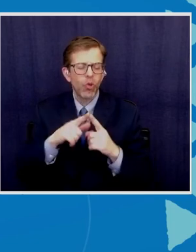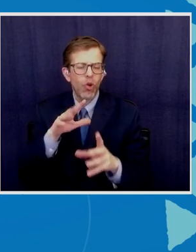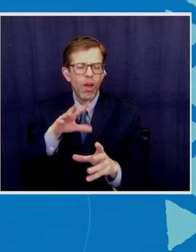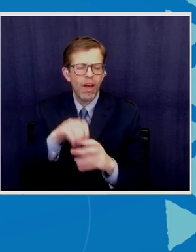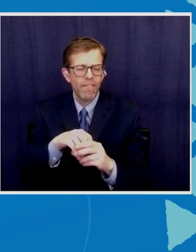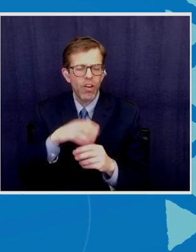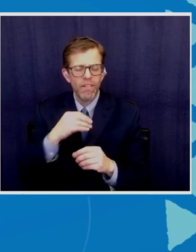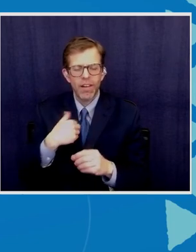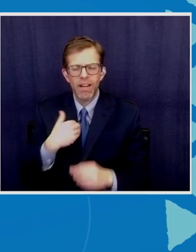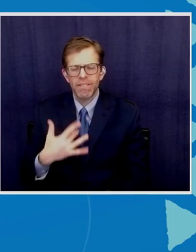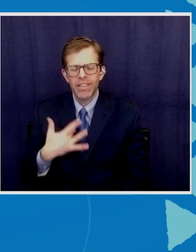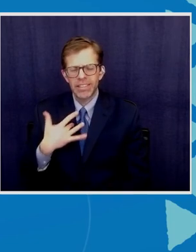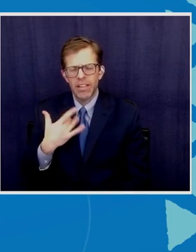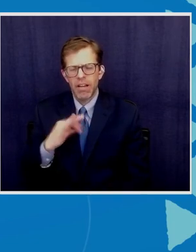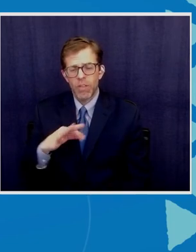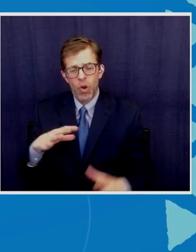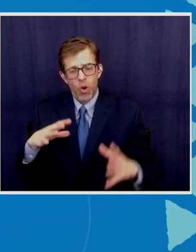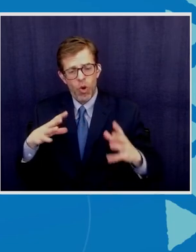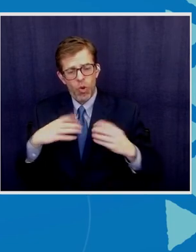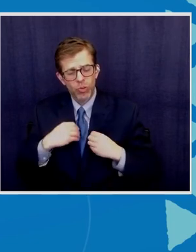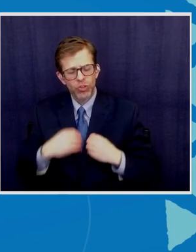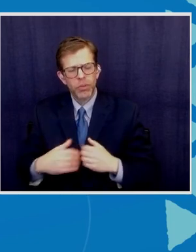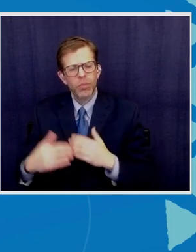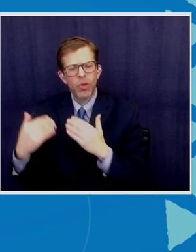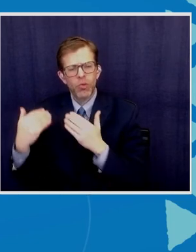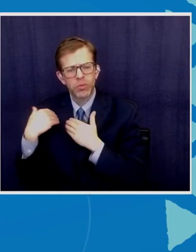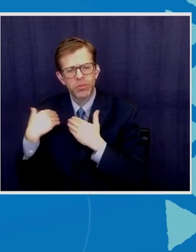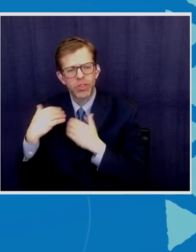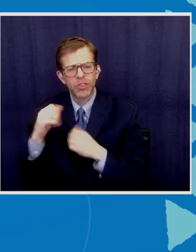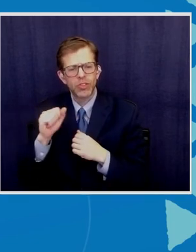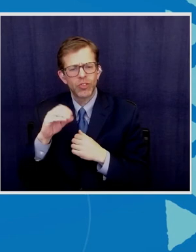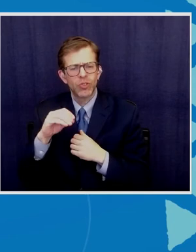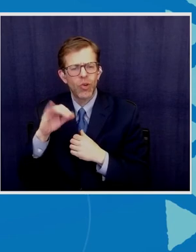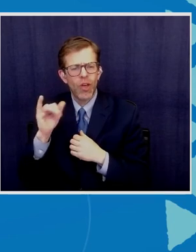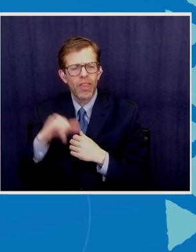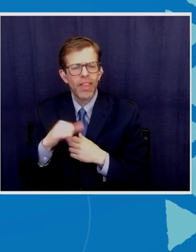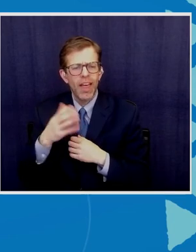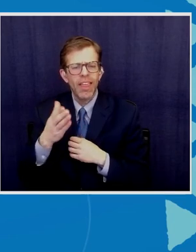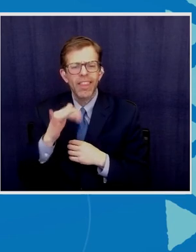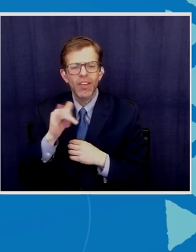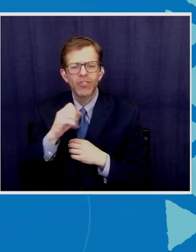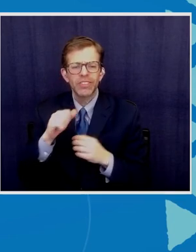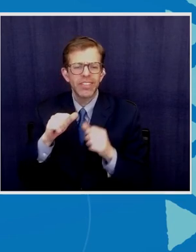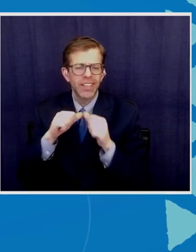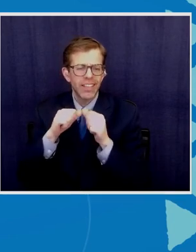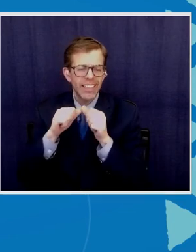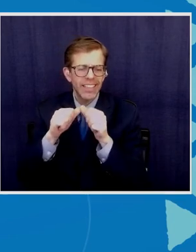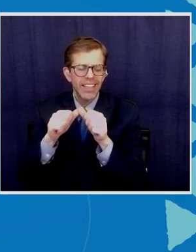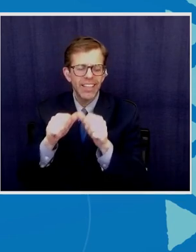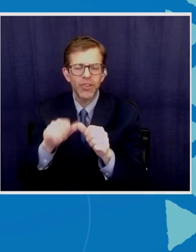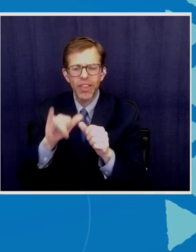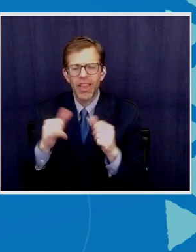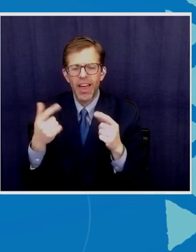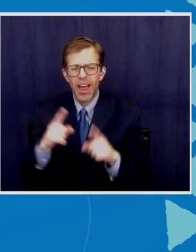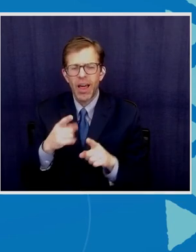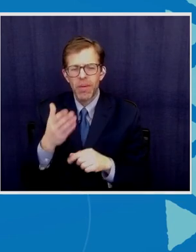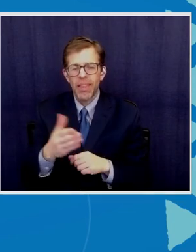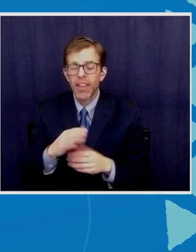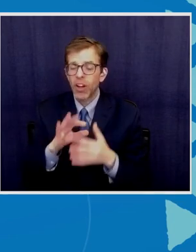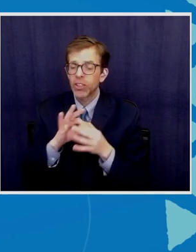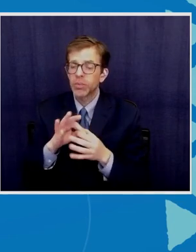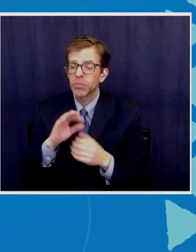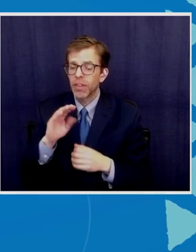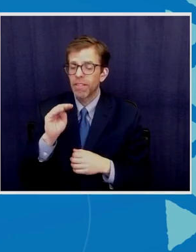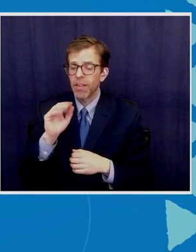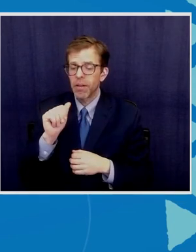of ownership and responsibility so that there's a continuity that happens there in terms of maritime security